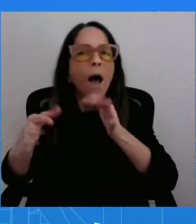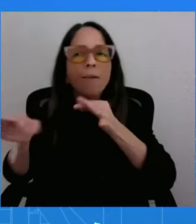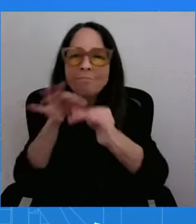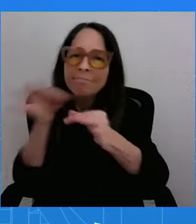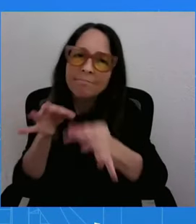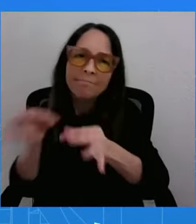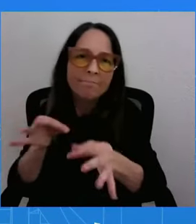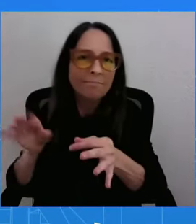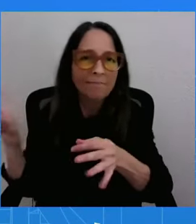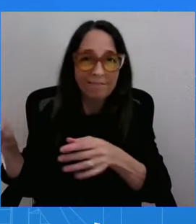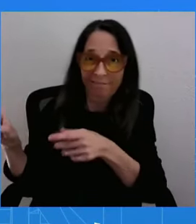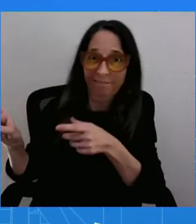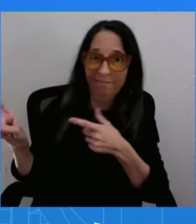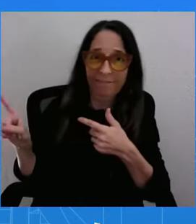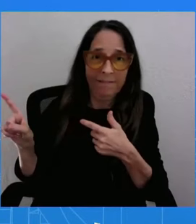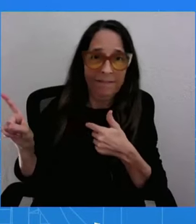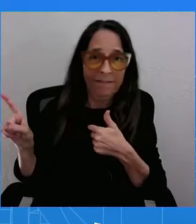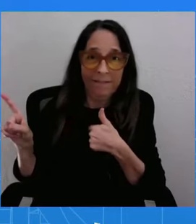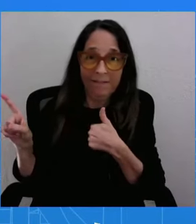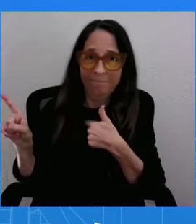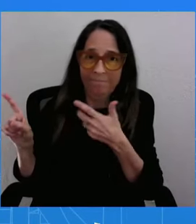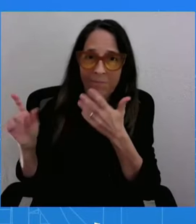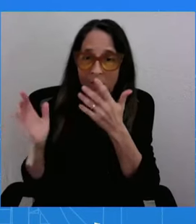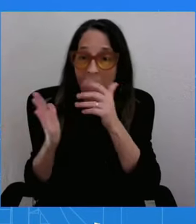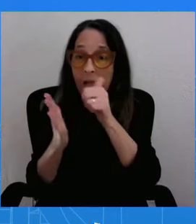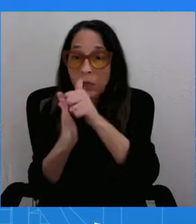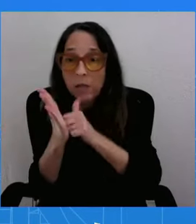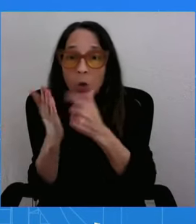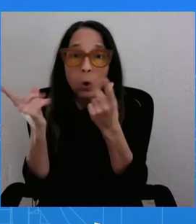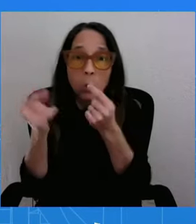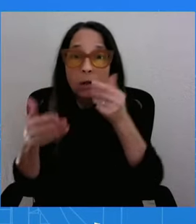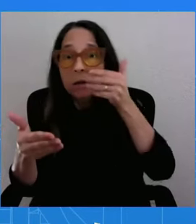That's a big deal. And we know that Vietnam